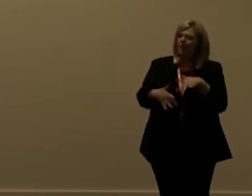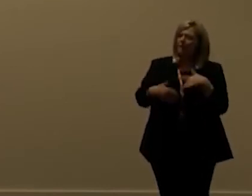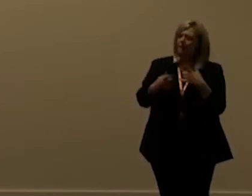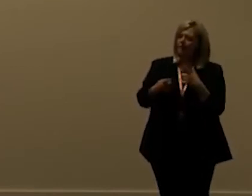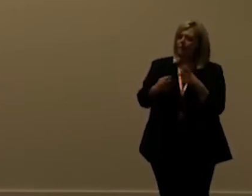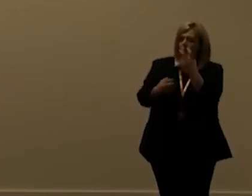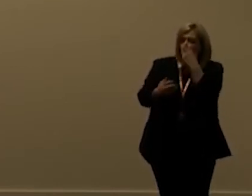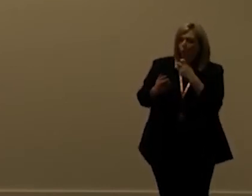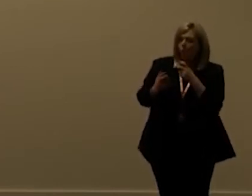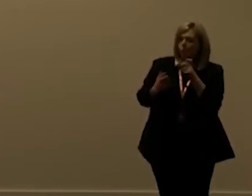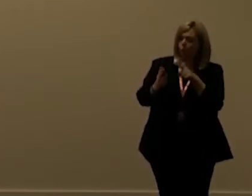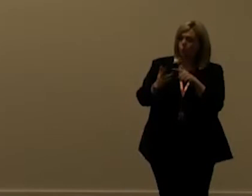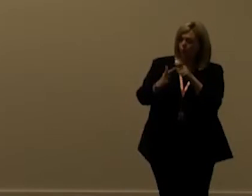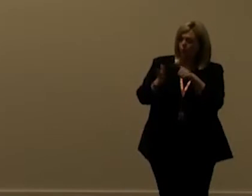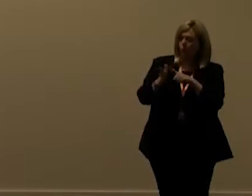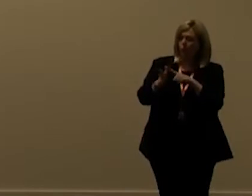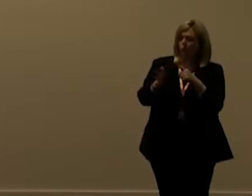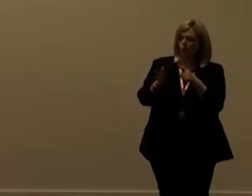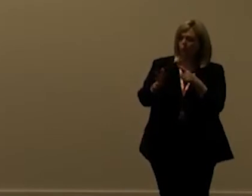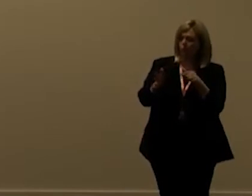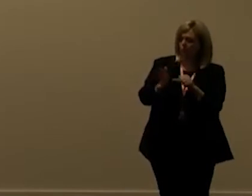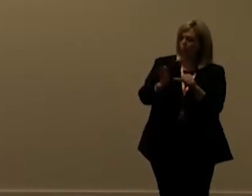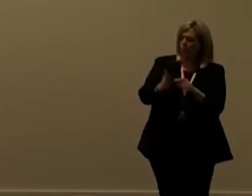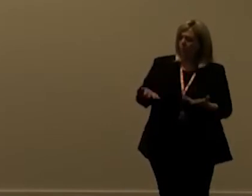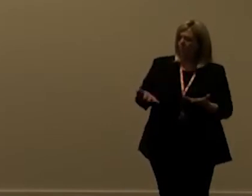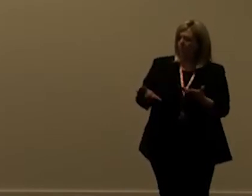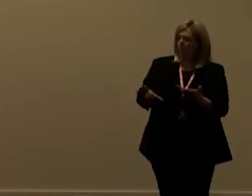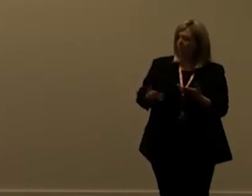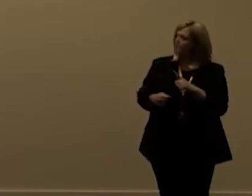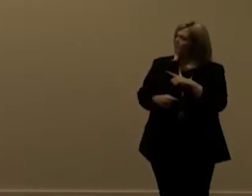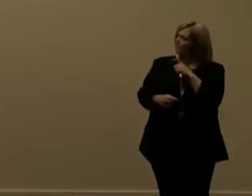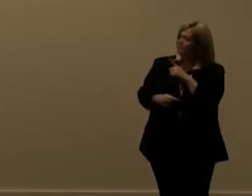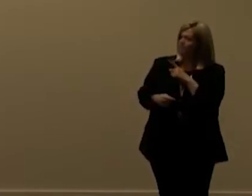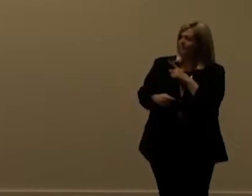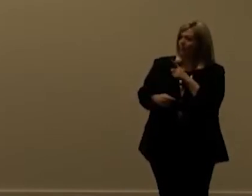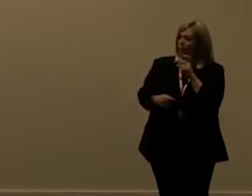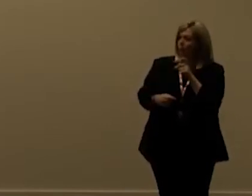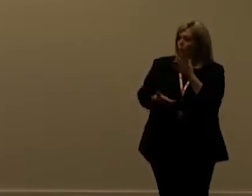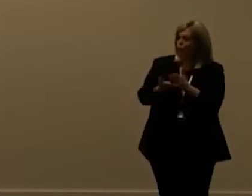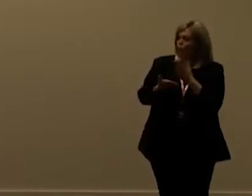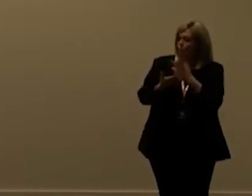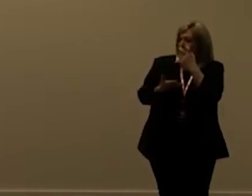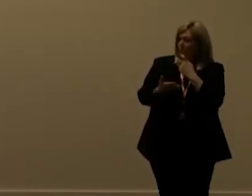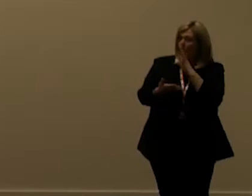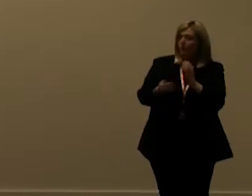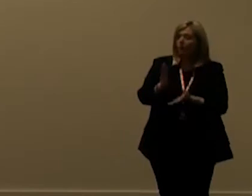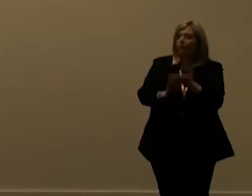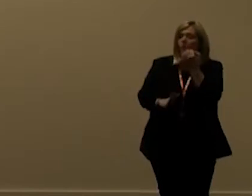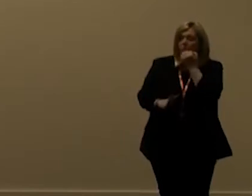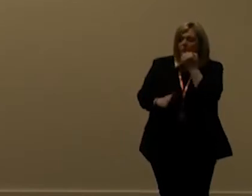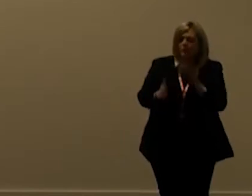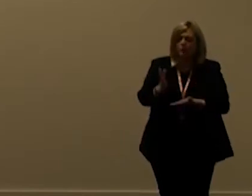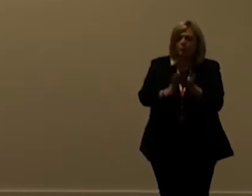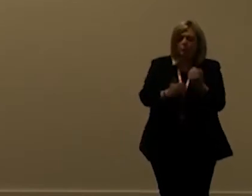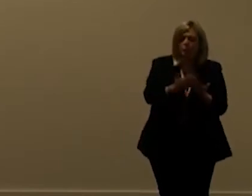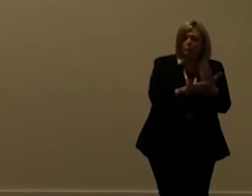using this api that's part of the reason where this customer i showed you is that that code is really old it's been upgraded from an old on